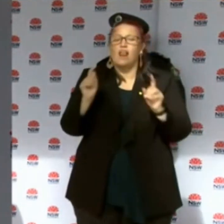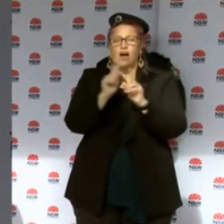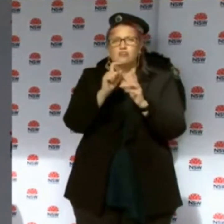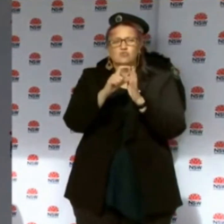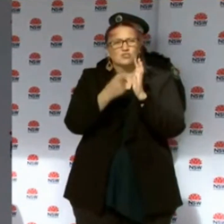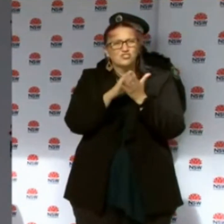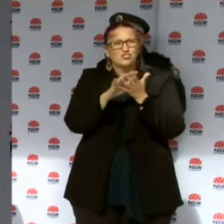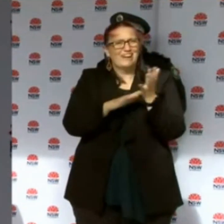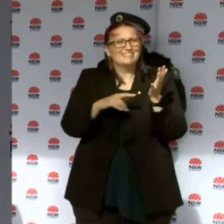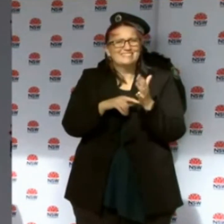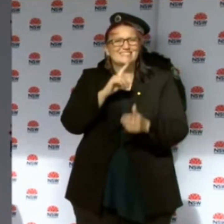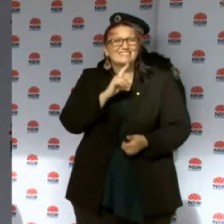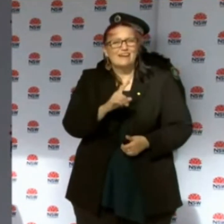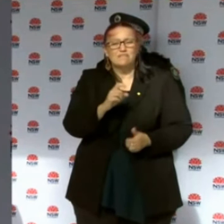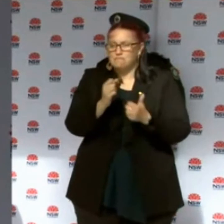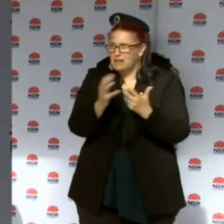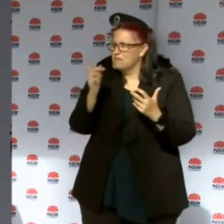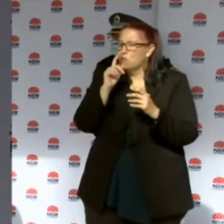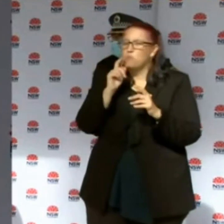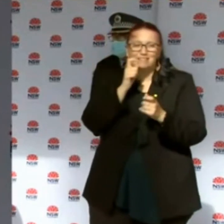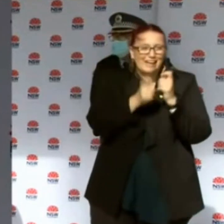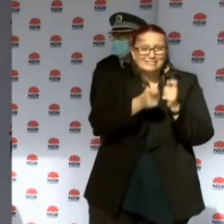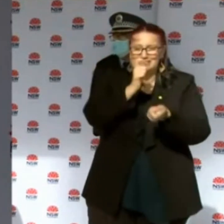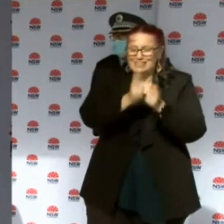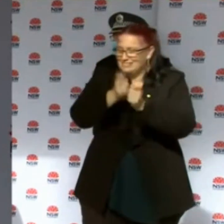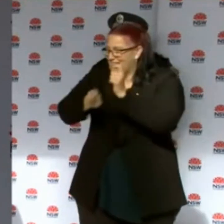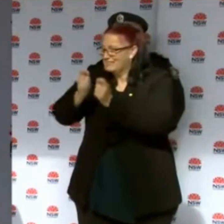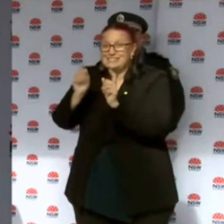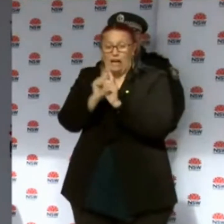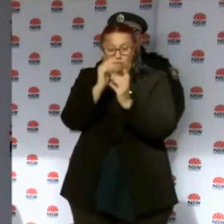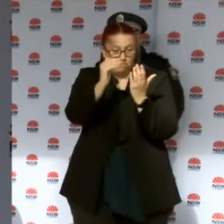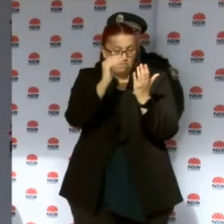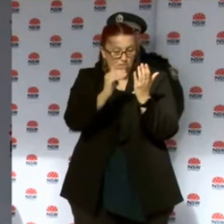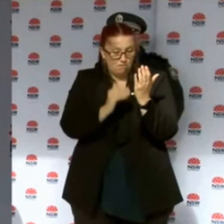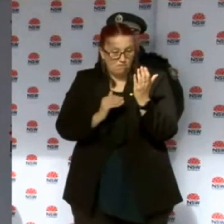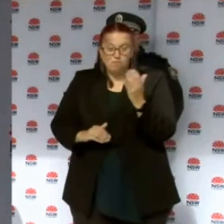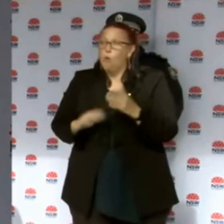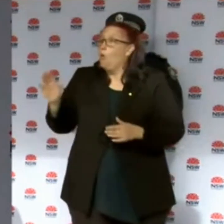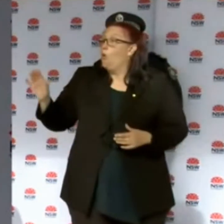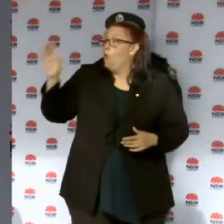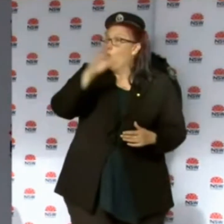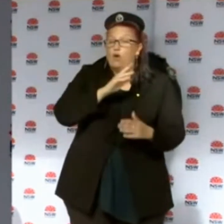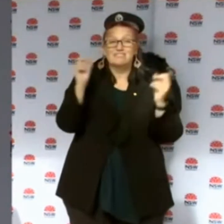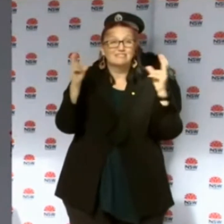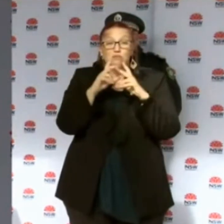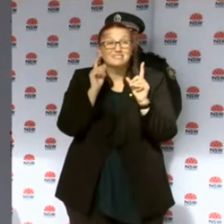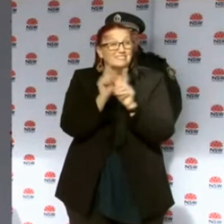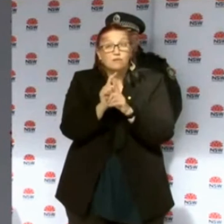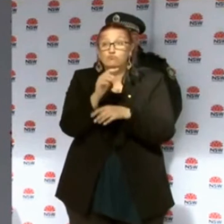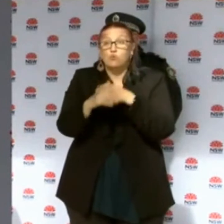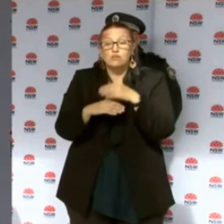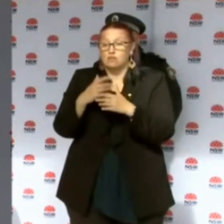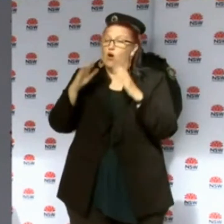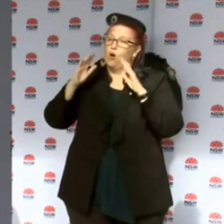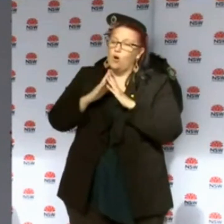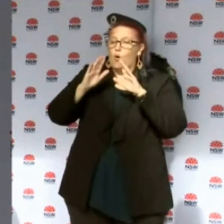will go through the process I have done. One by one, they're getting through that list, but people across Sydney will be going through the process I've gone through